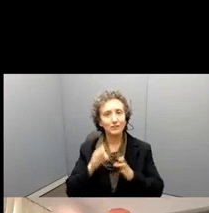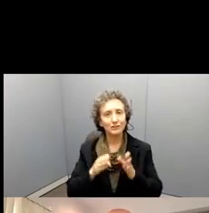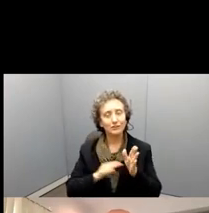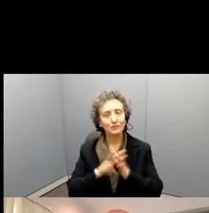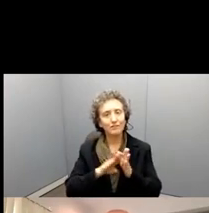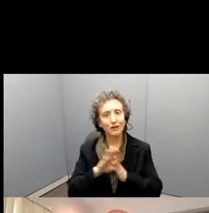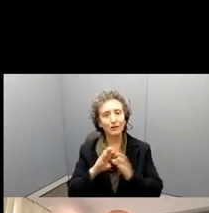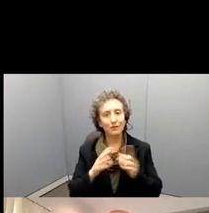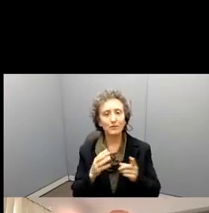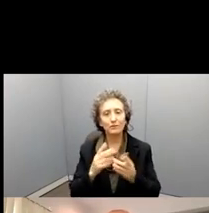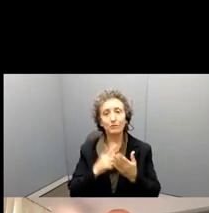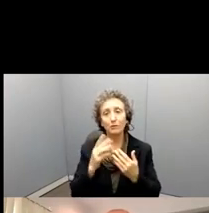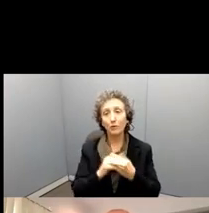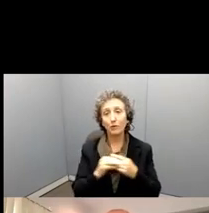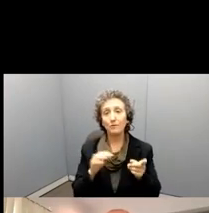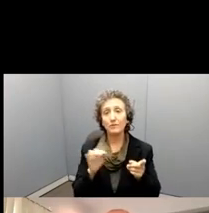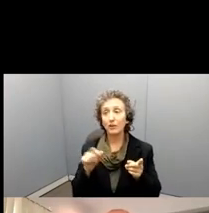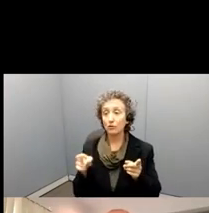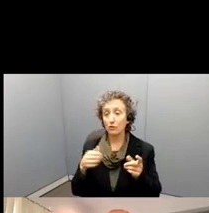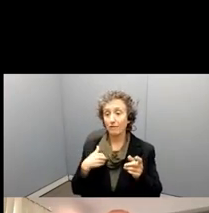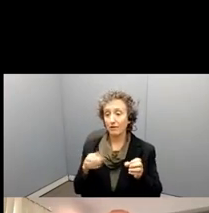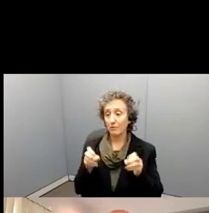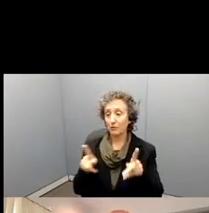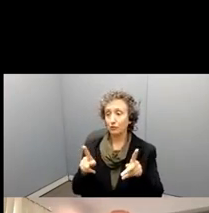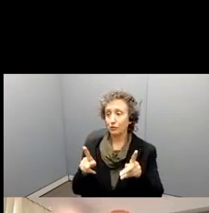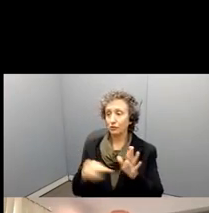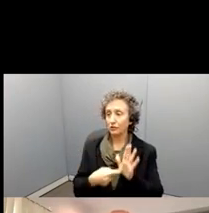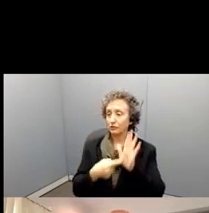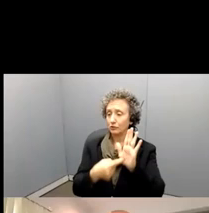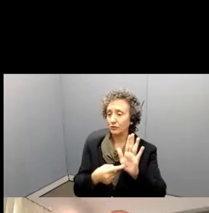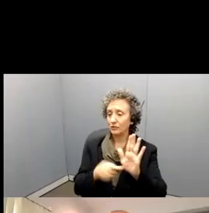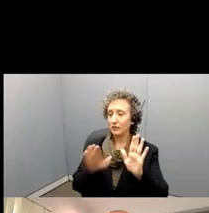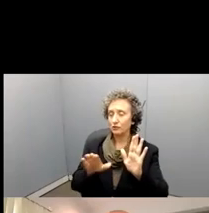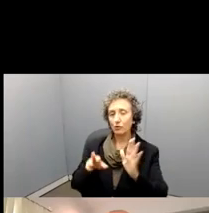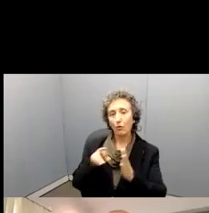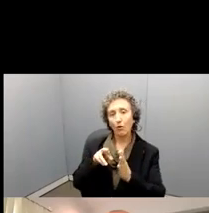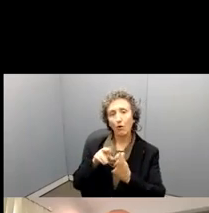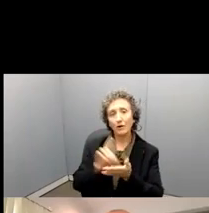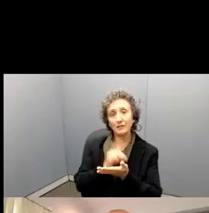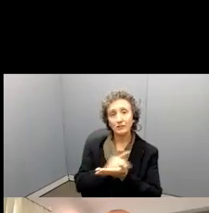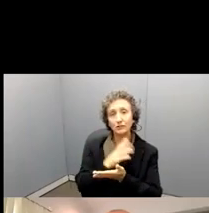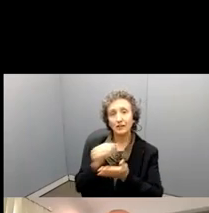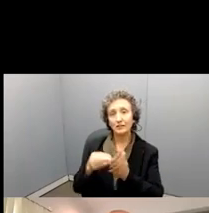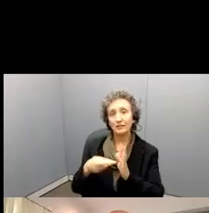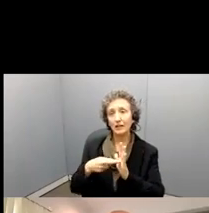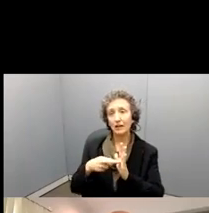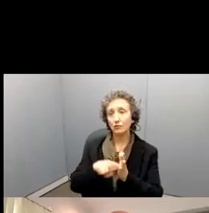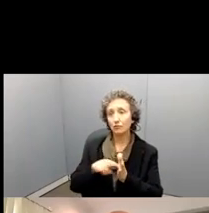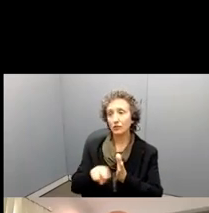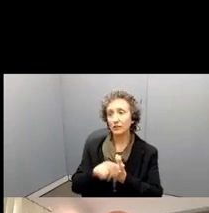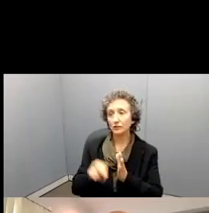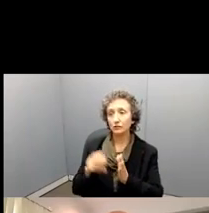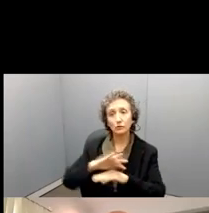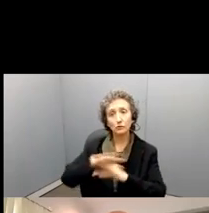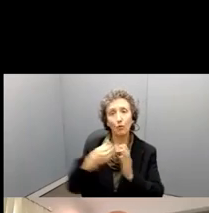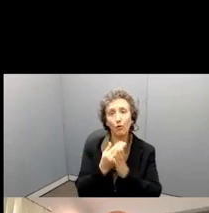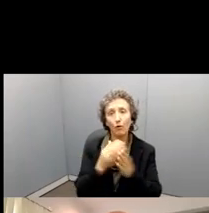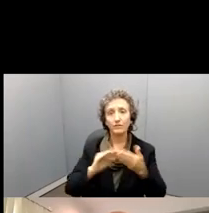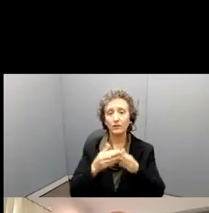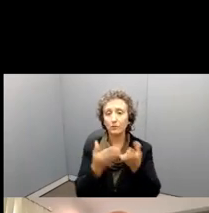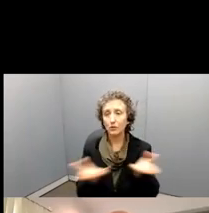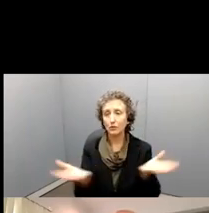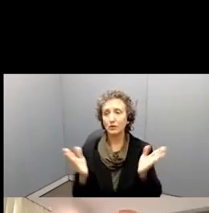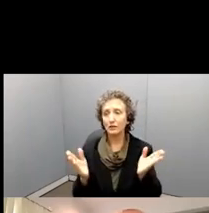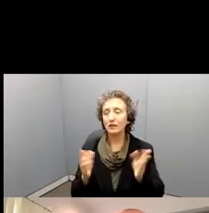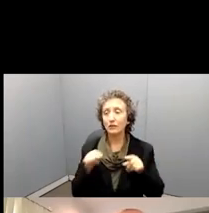to present your dissertation research and to the education research community in this, in this special session.